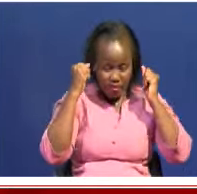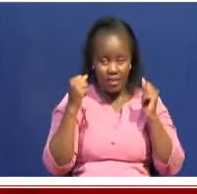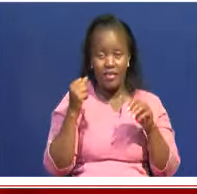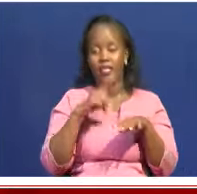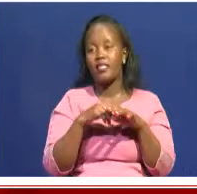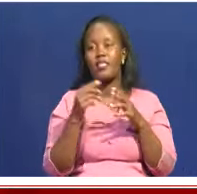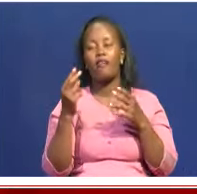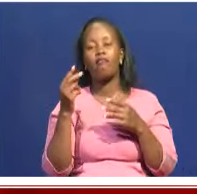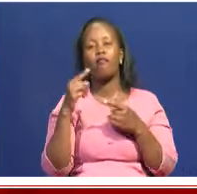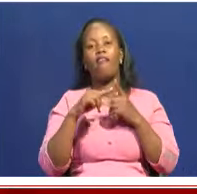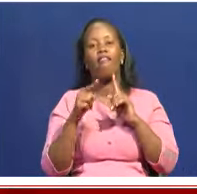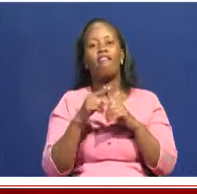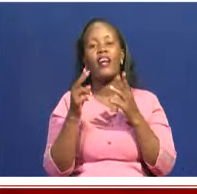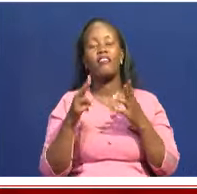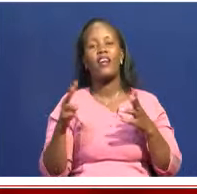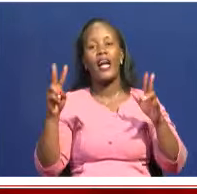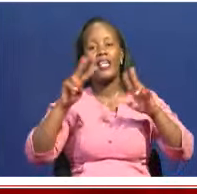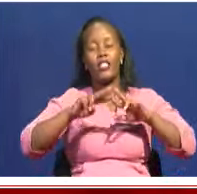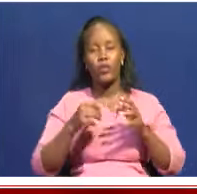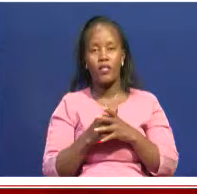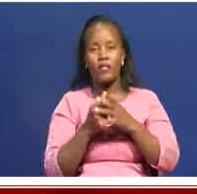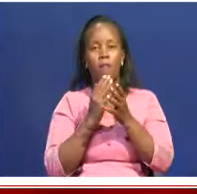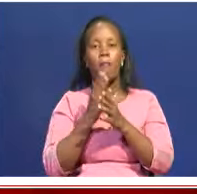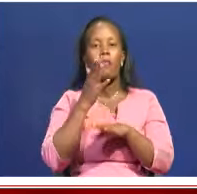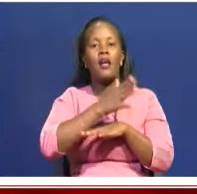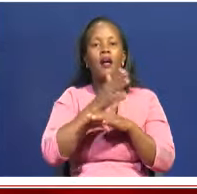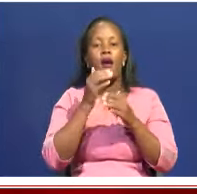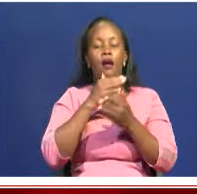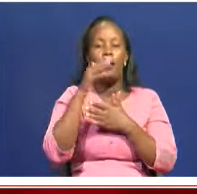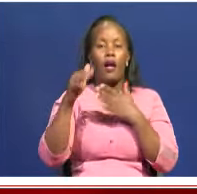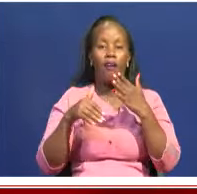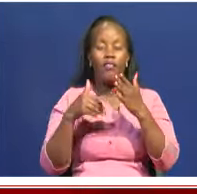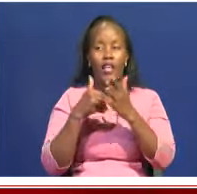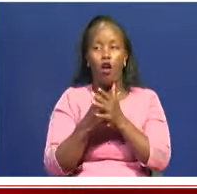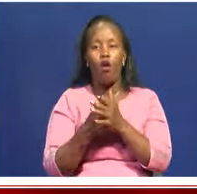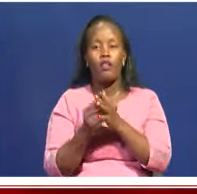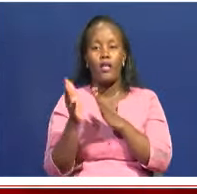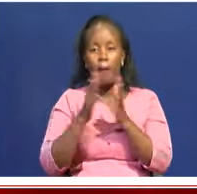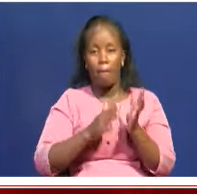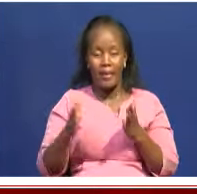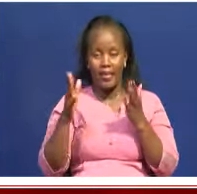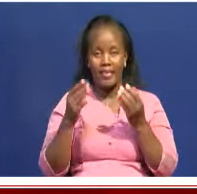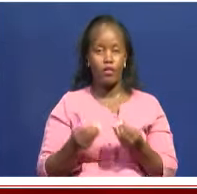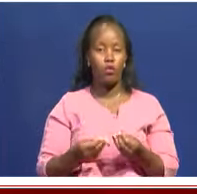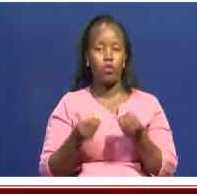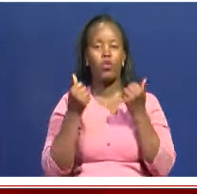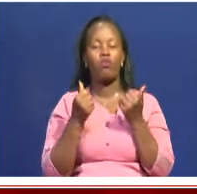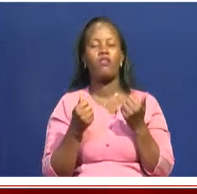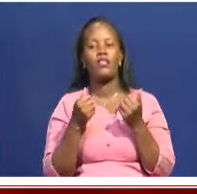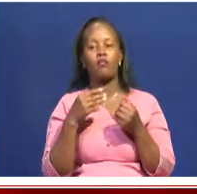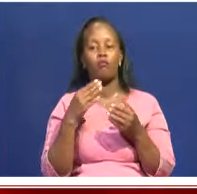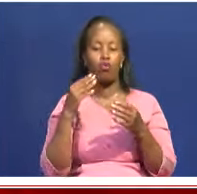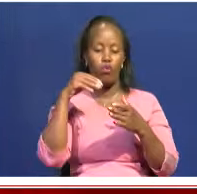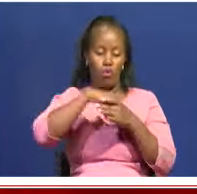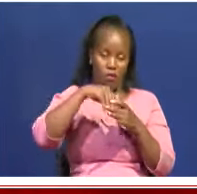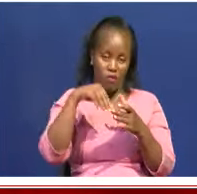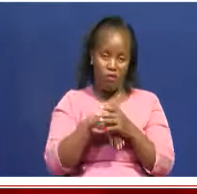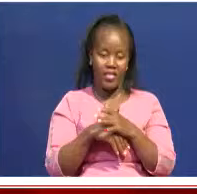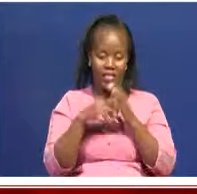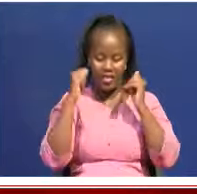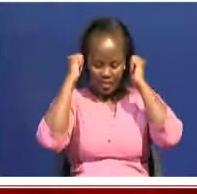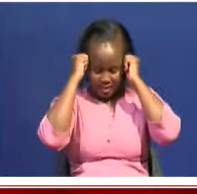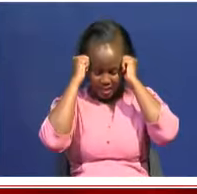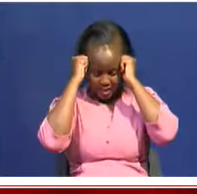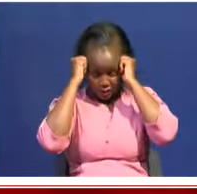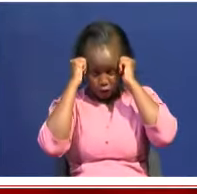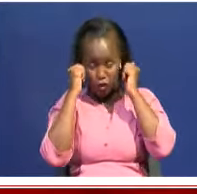addition now, this Ushanga, the beaded products being fixed on that Ushanga, the Chondos. We have the Lamu